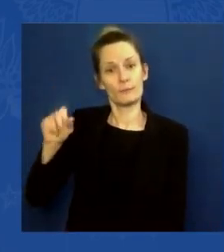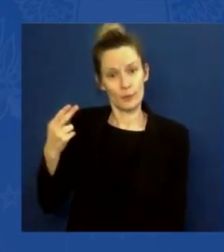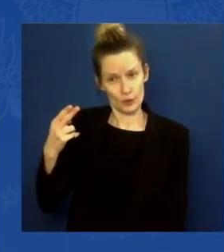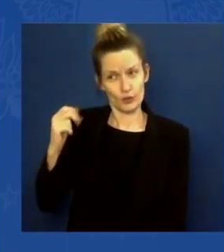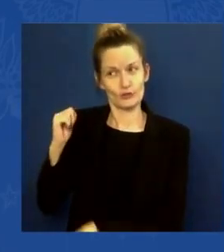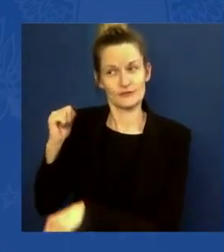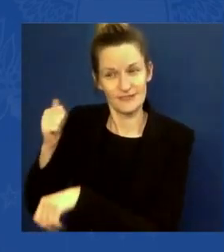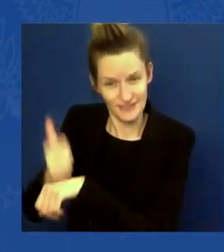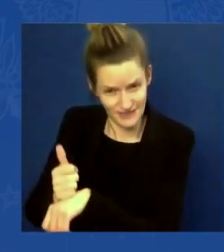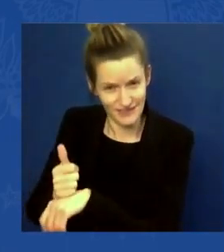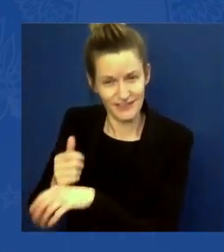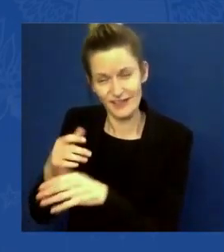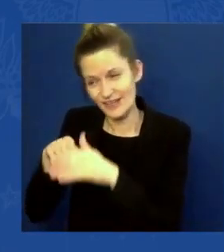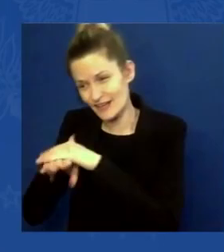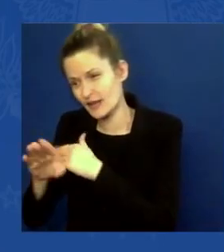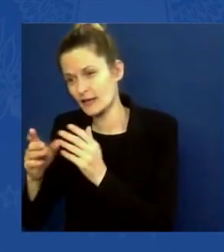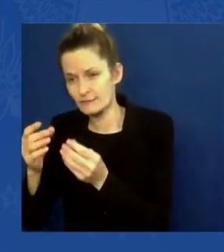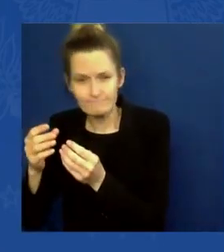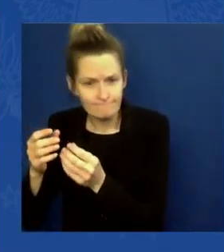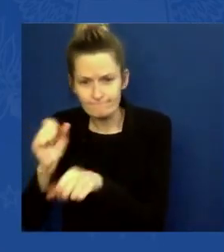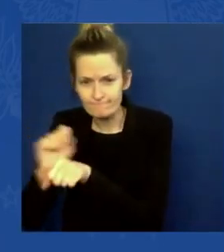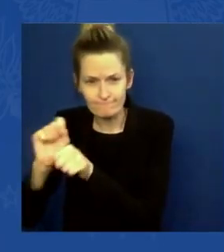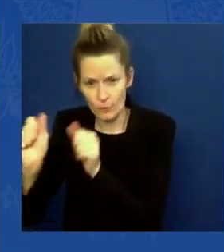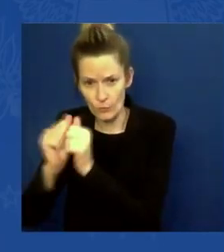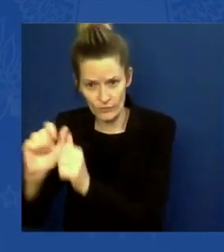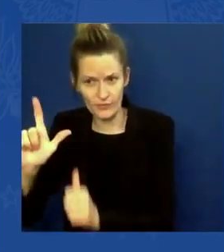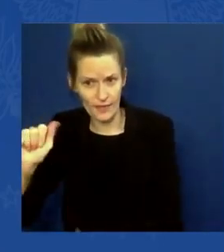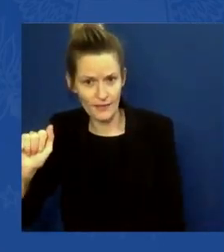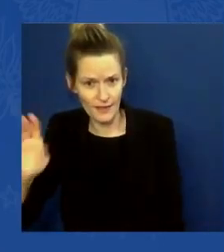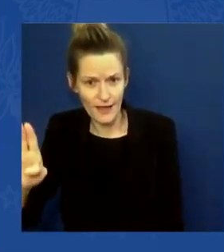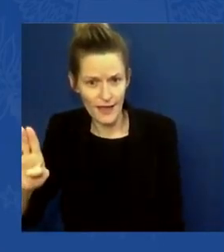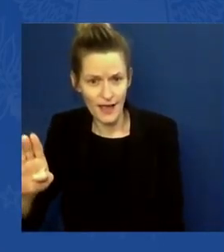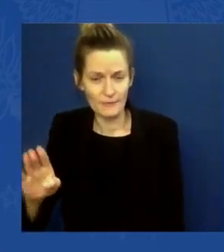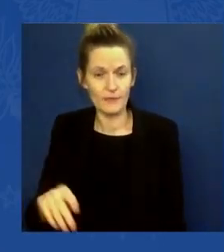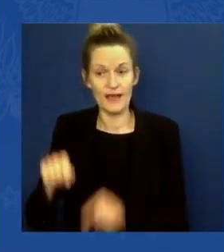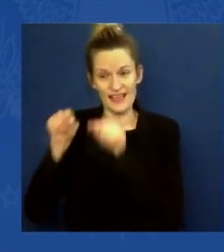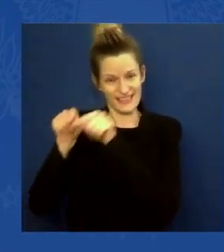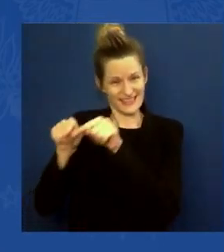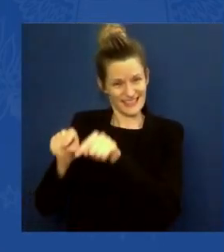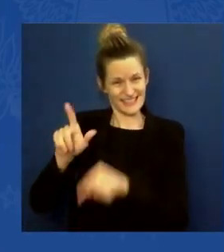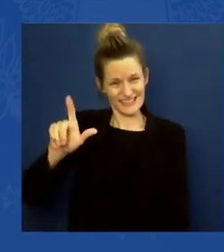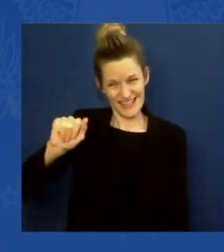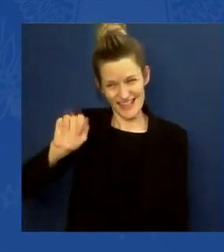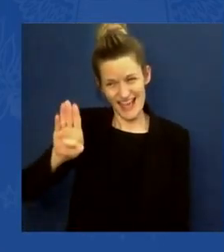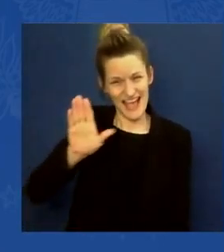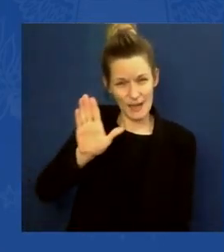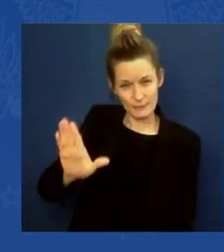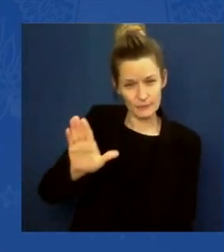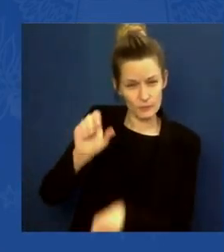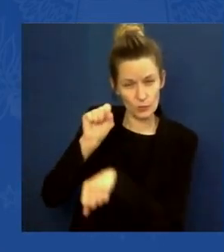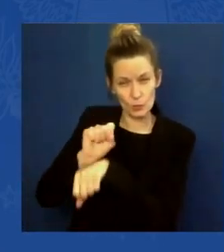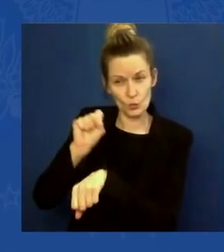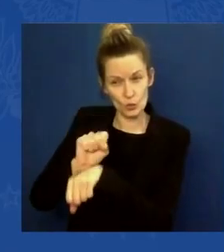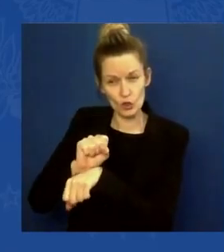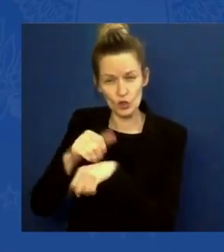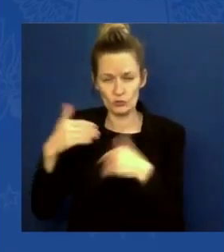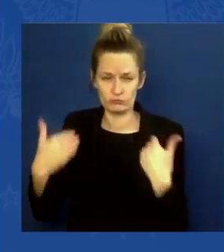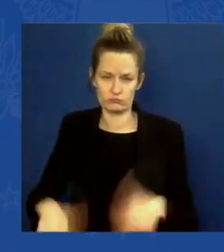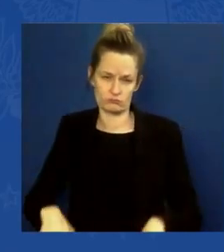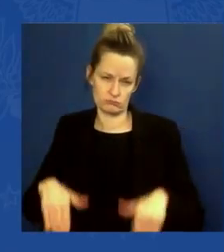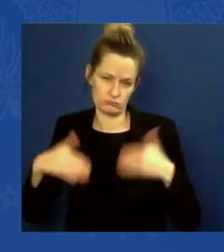and an environmental imperative. That's why my Build Back Better plan calls for significant new investments in